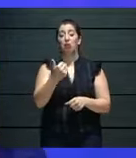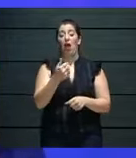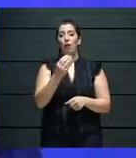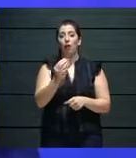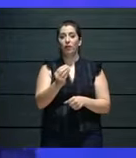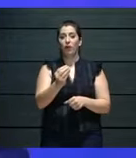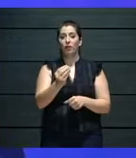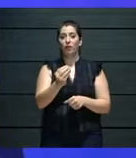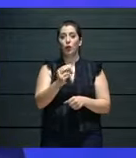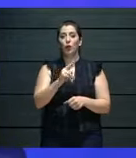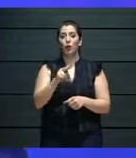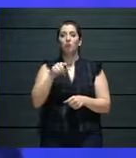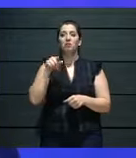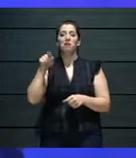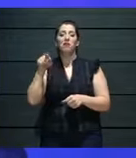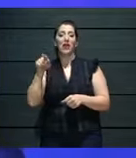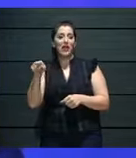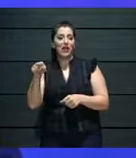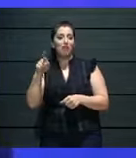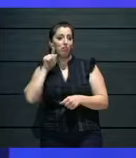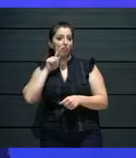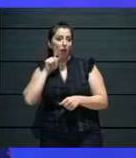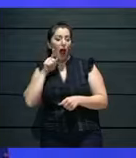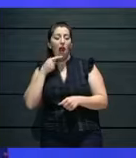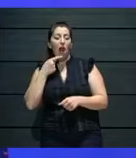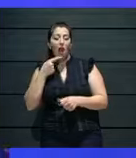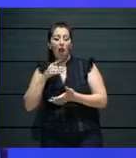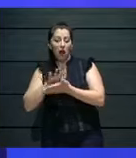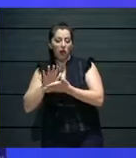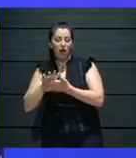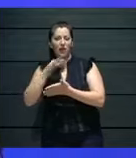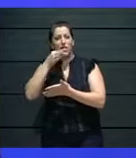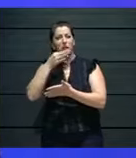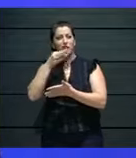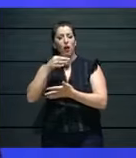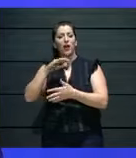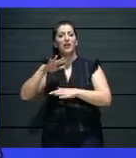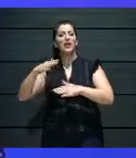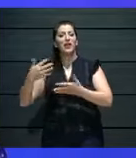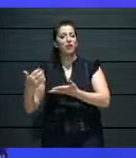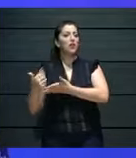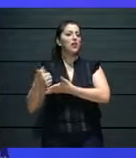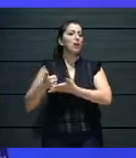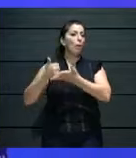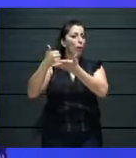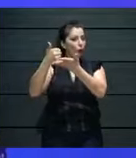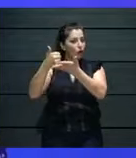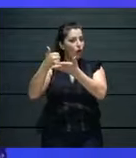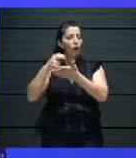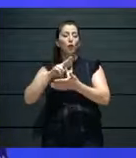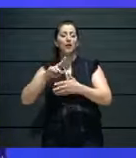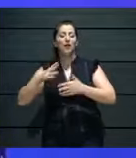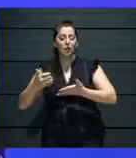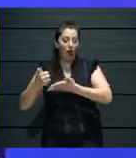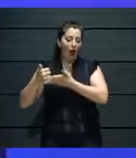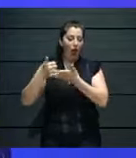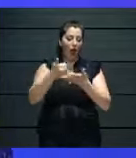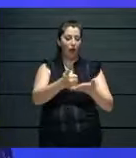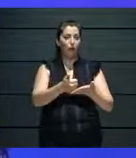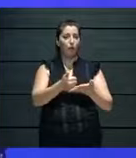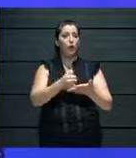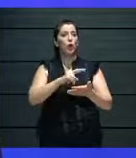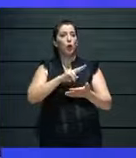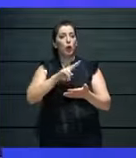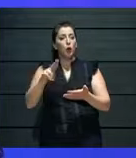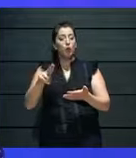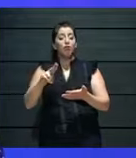of support we have given. Because it goes beyond financial. We also looked at training. There were arts reboot seminars.